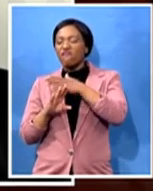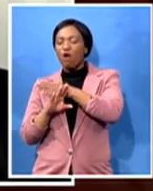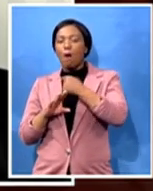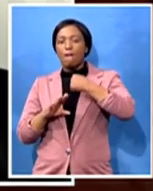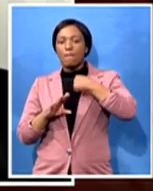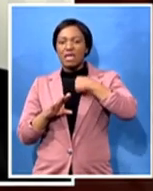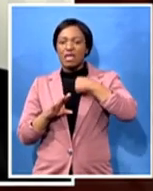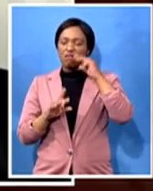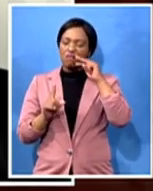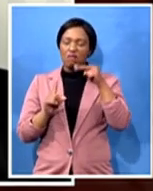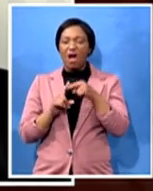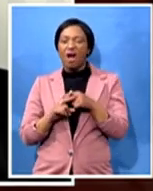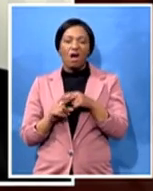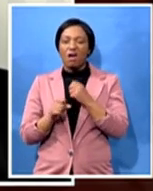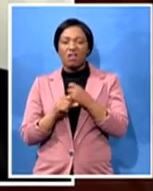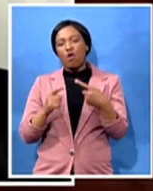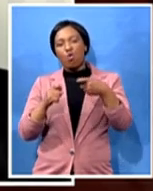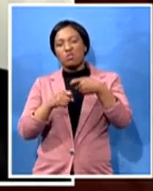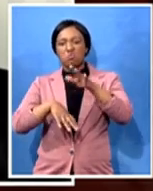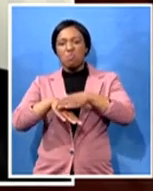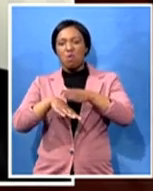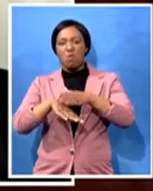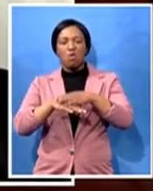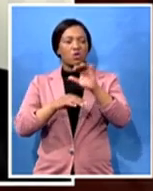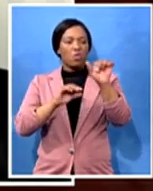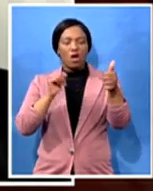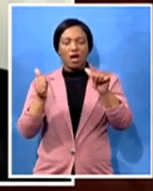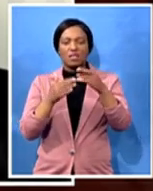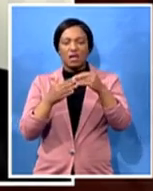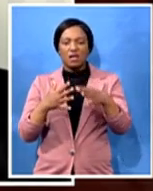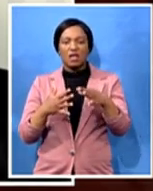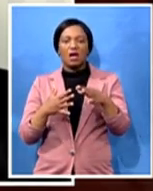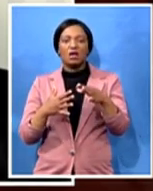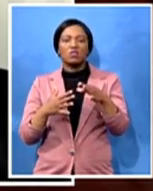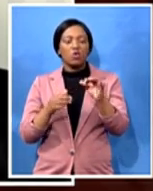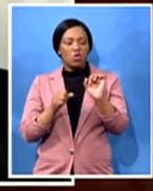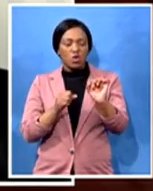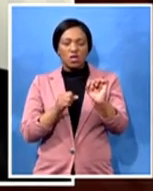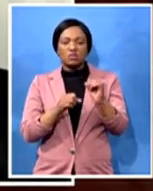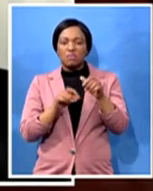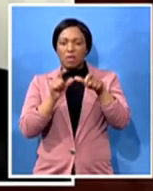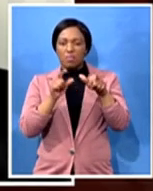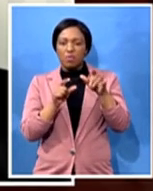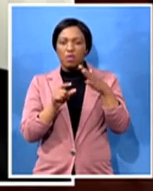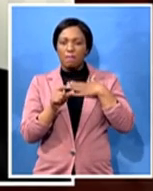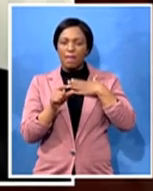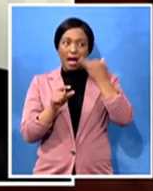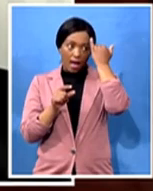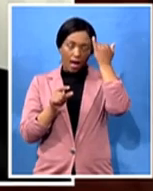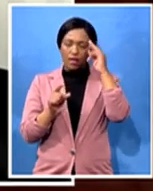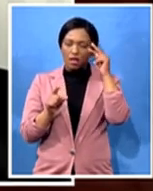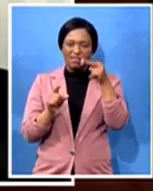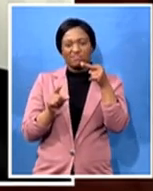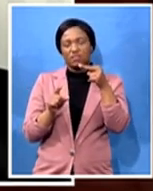leaders of his generation uh that was proved wrong when i concluded the project because